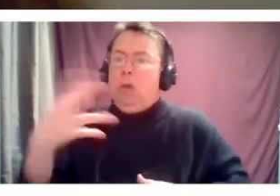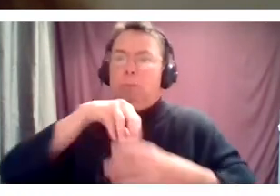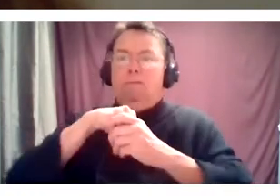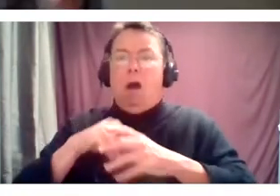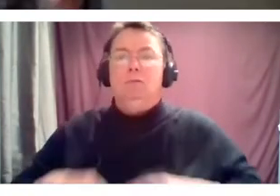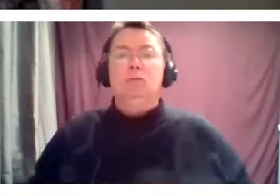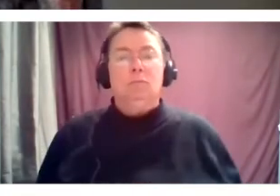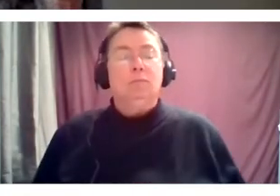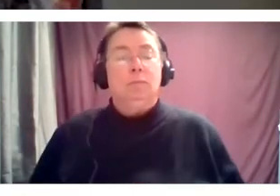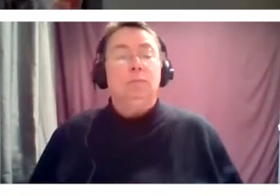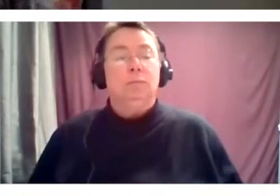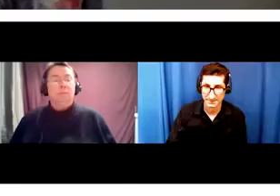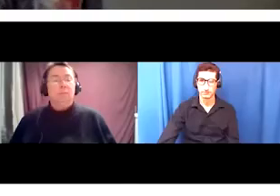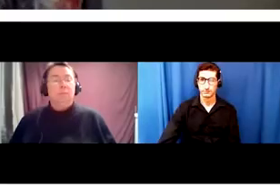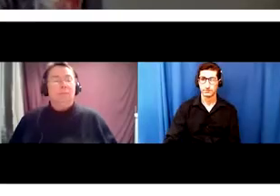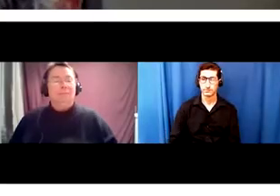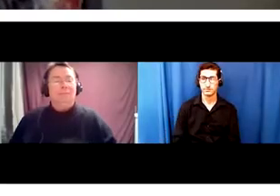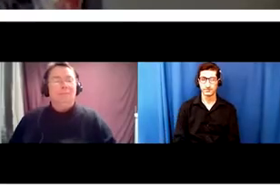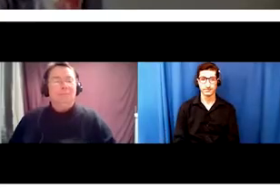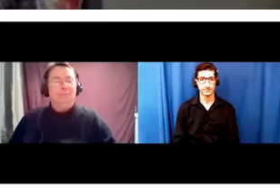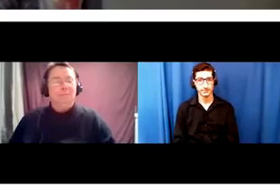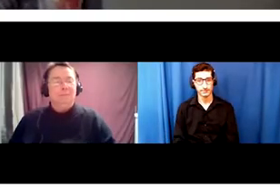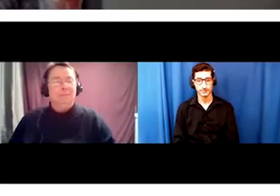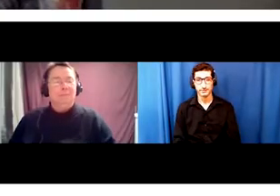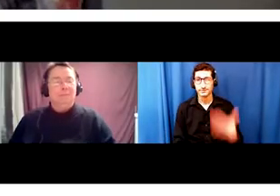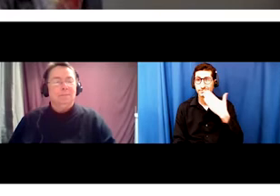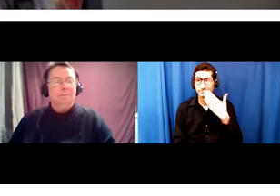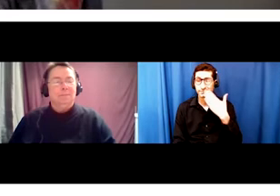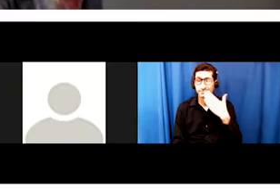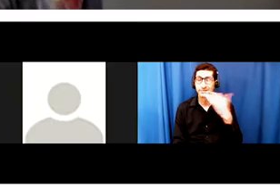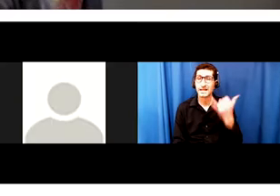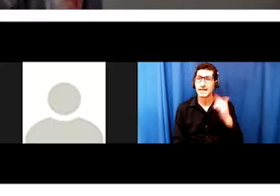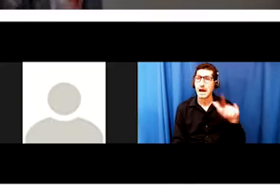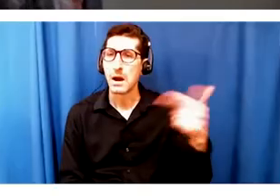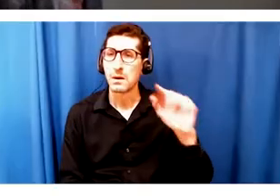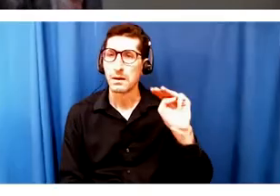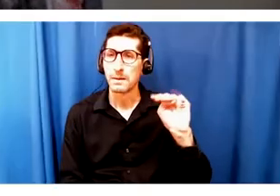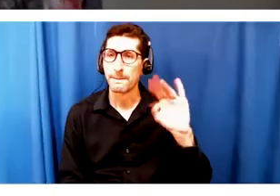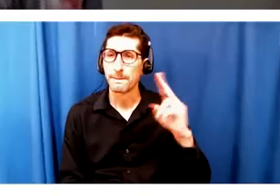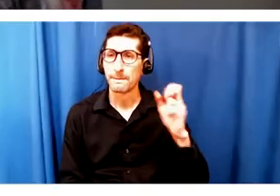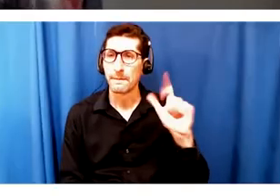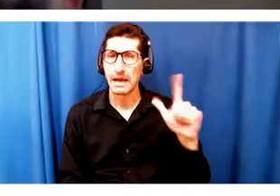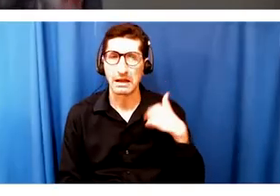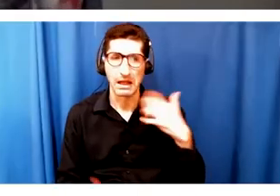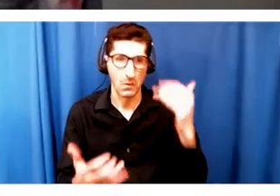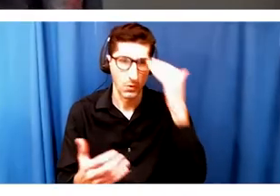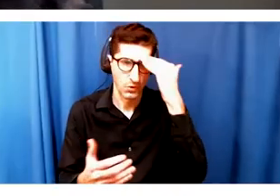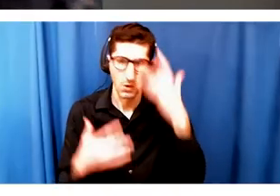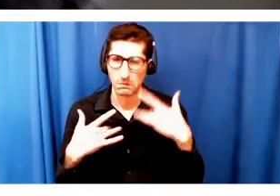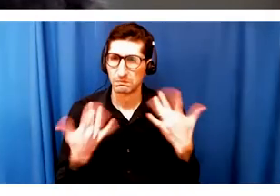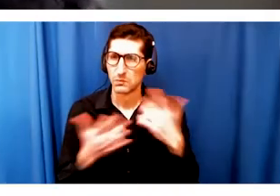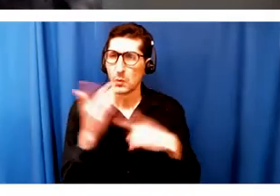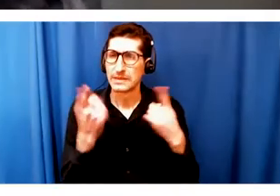Thank you so much for that, Alex. Michael, can I throw it over to you to hear a little bit about how Nurep is thinking about the future?